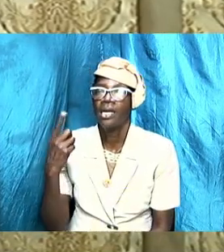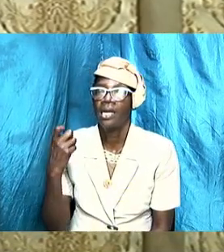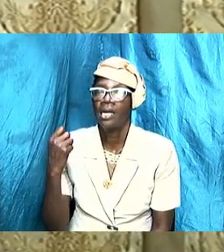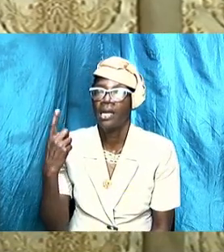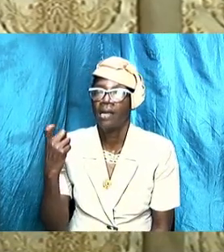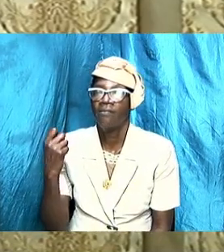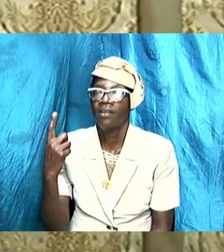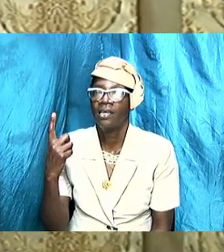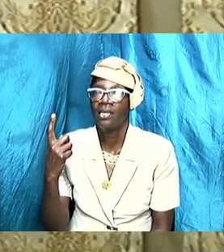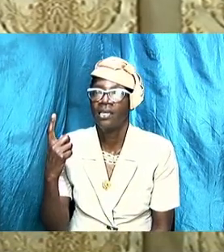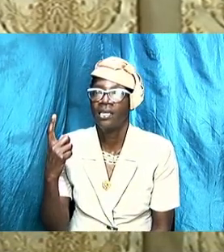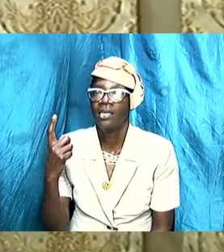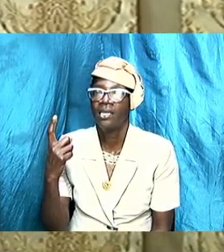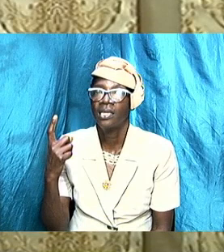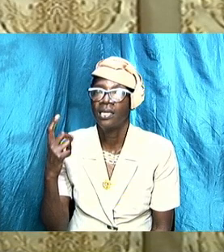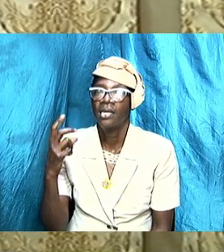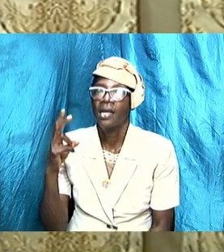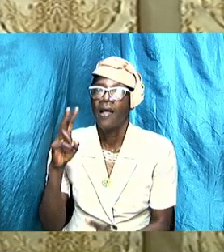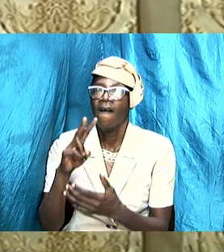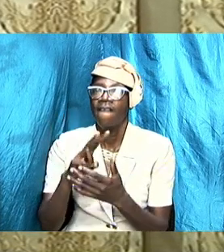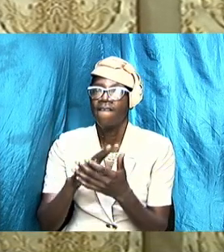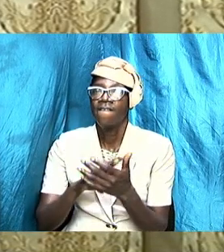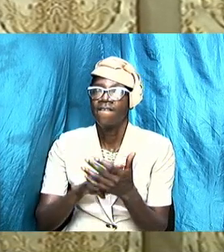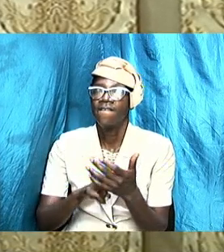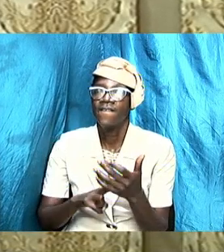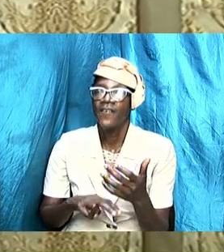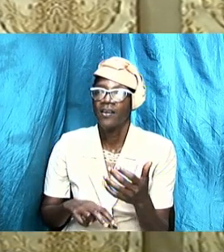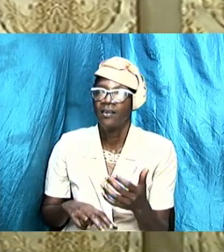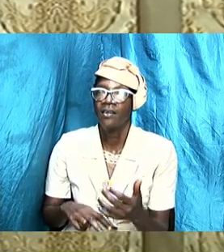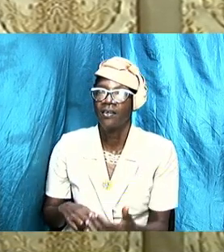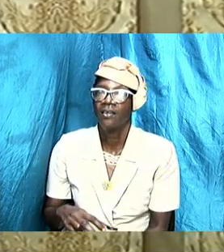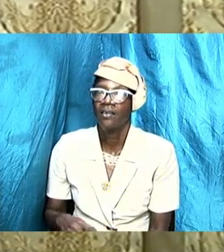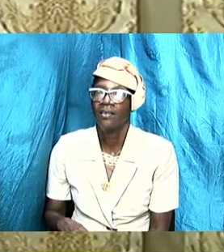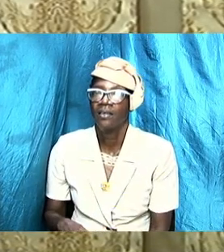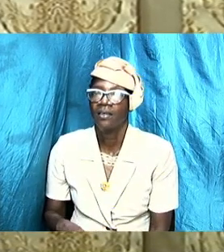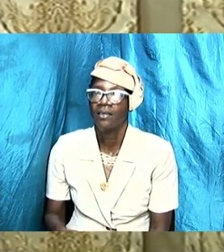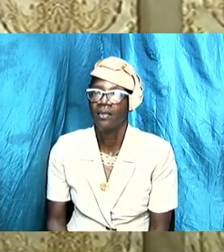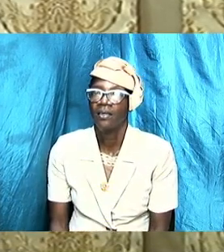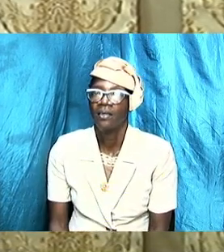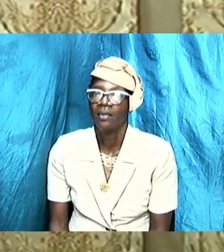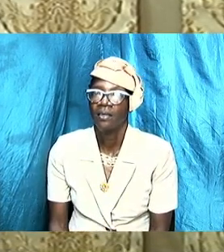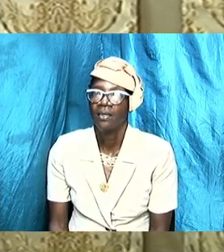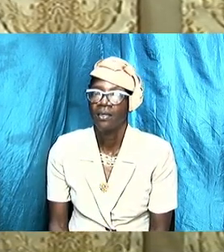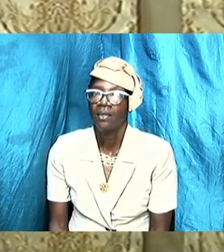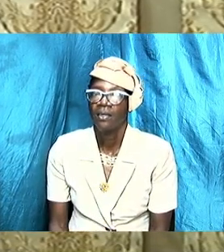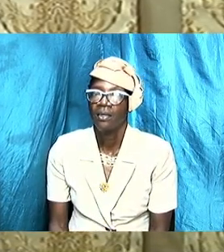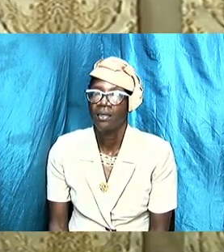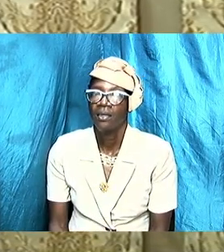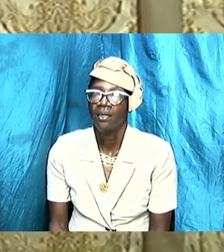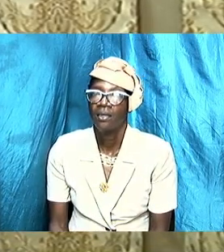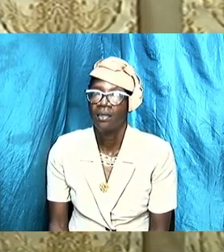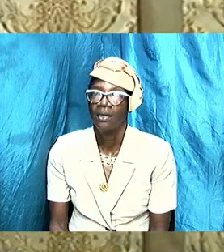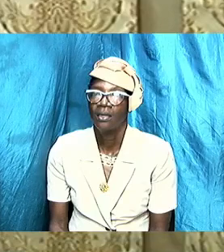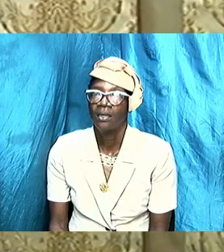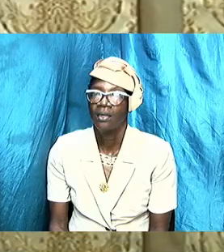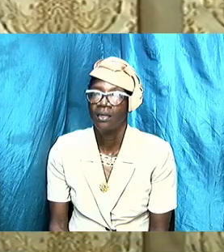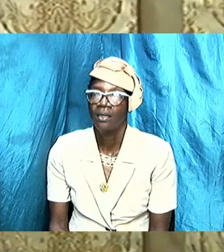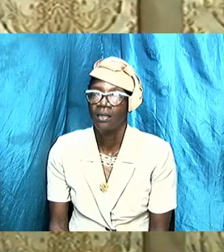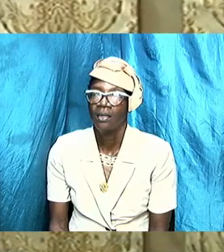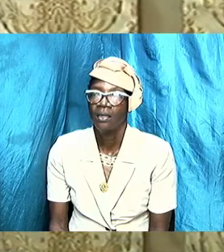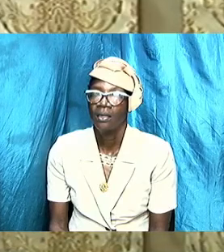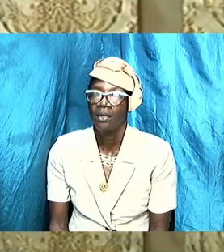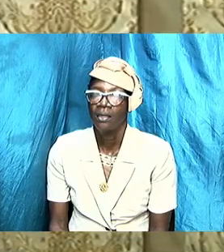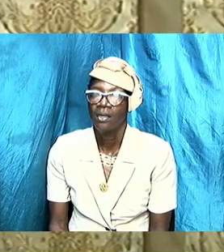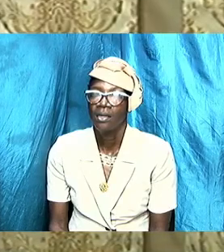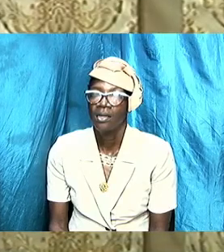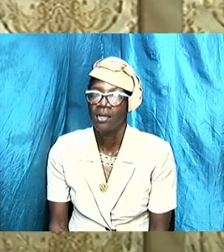verse 13 let's put it up on the screen Ecclesiastes chapter seven and